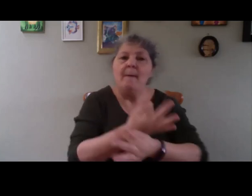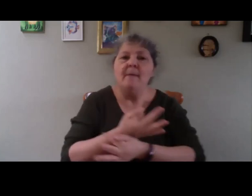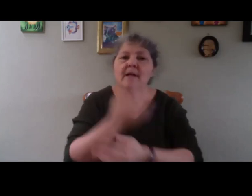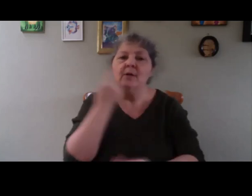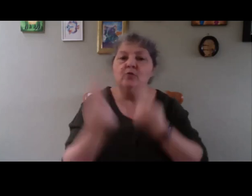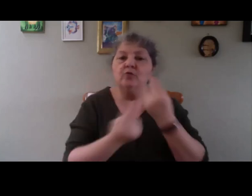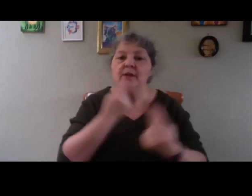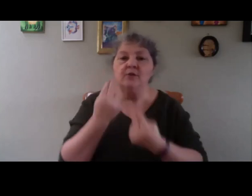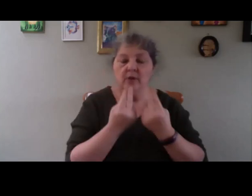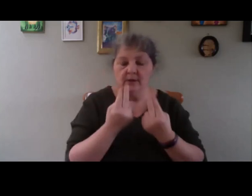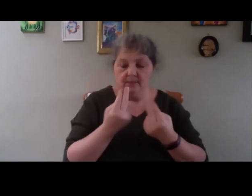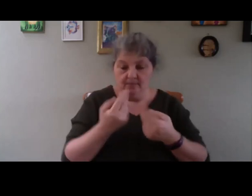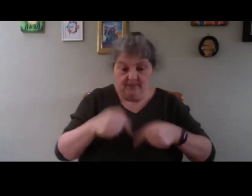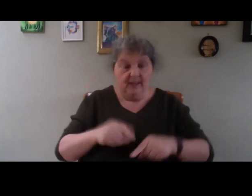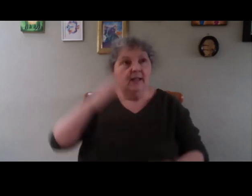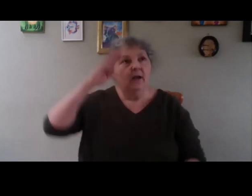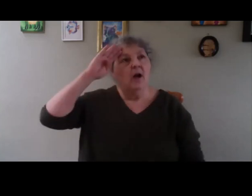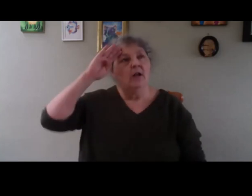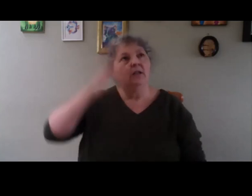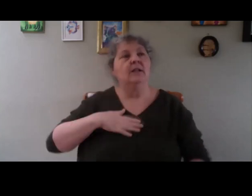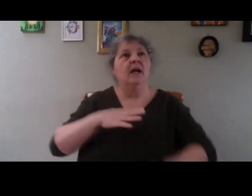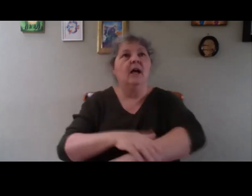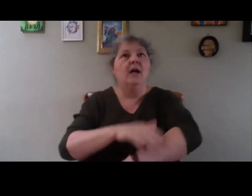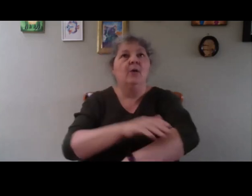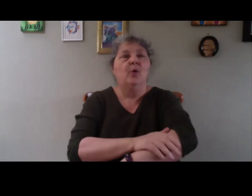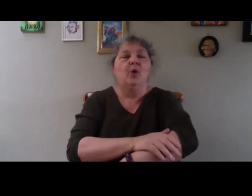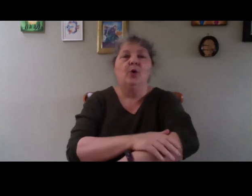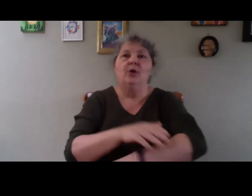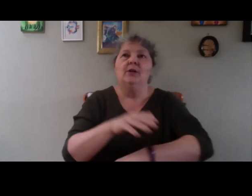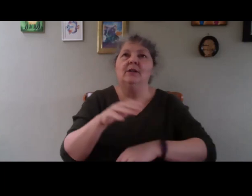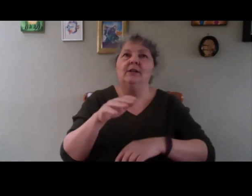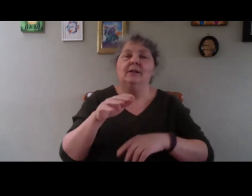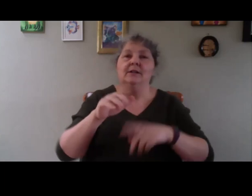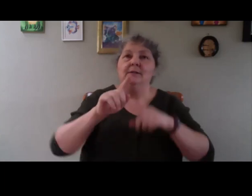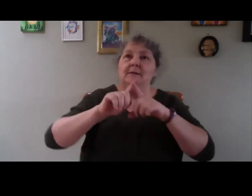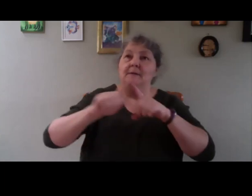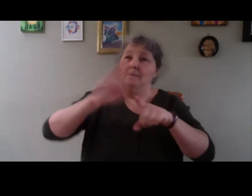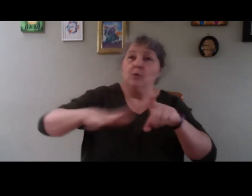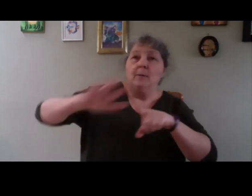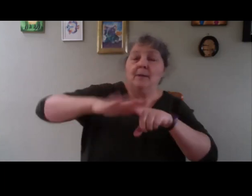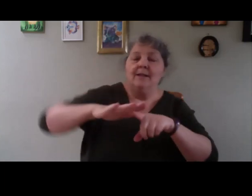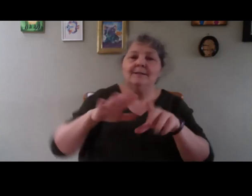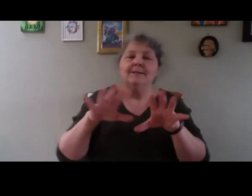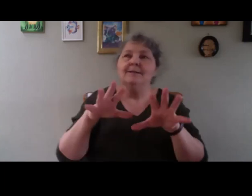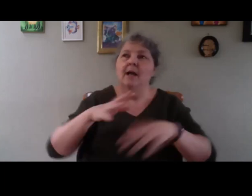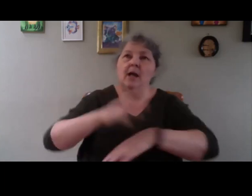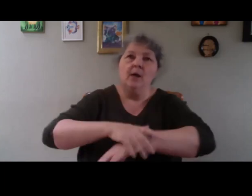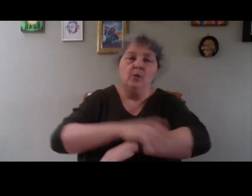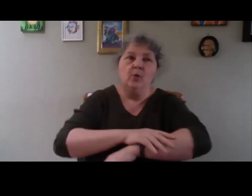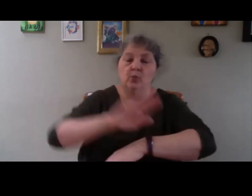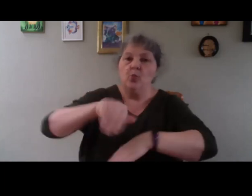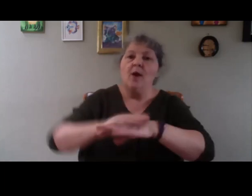In Ireland, I worked in Castel d'Aureau, in D'Aureau-Conte-Liche. It's where we are based,